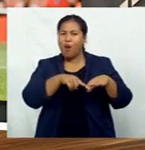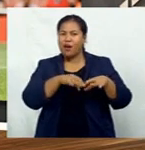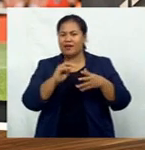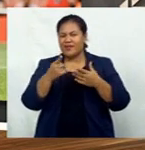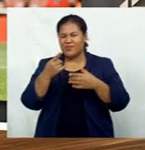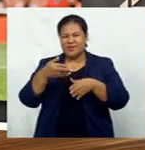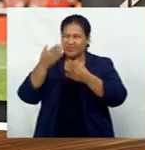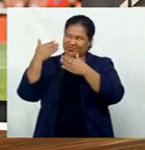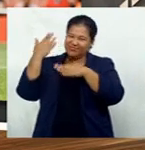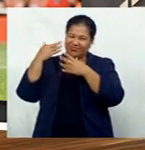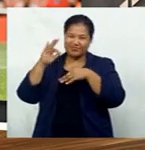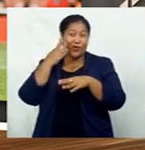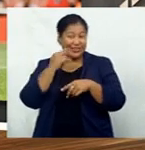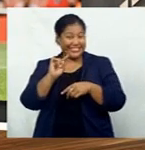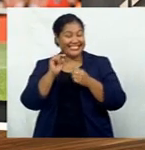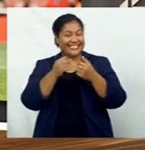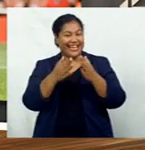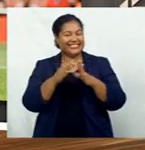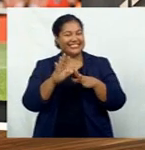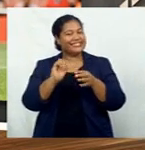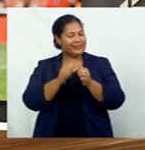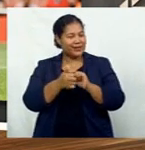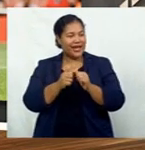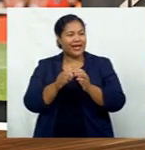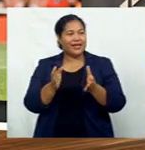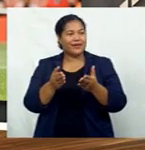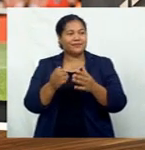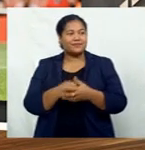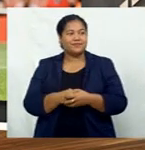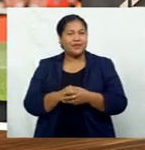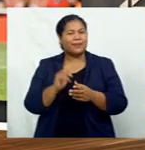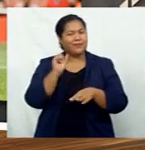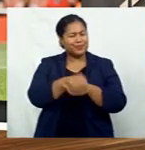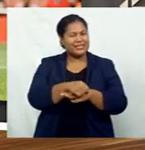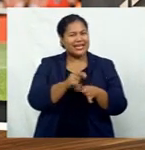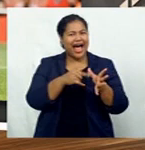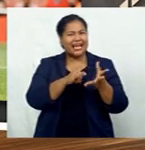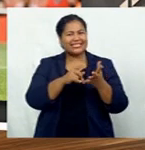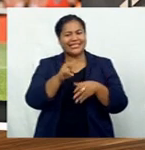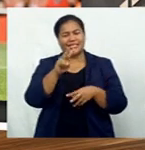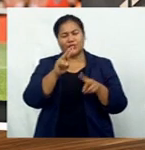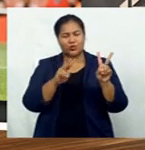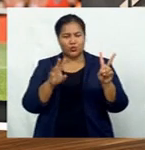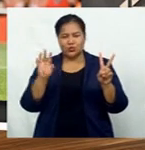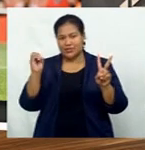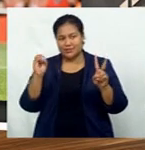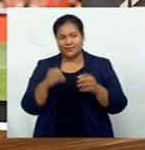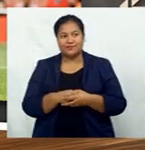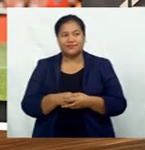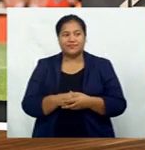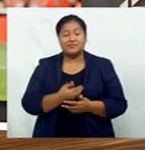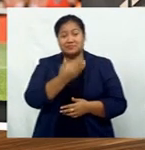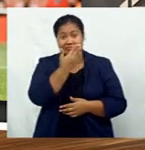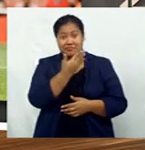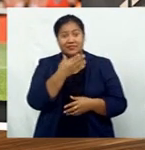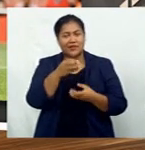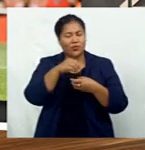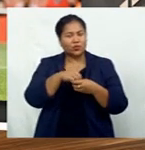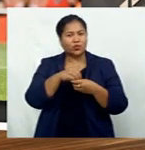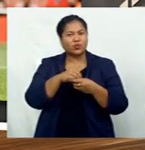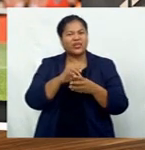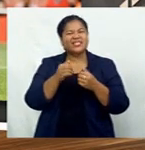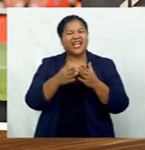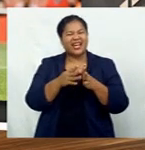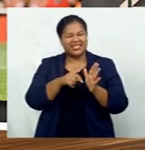debut as the Blues deservedly beat Arsenal 2-0 in the English Premier League. Lukaku, who was at Chelsea as a teenager,